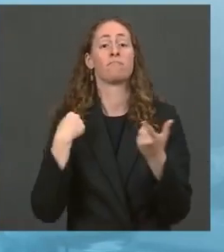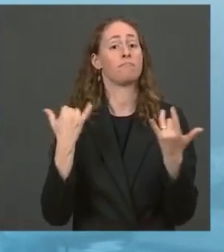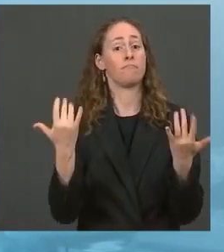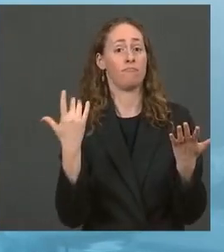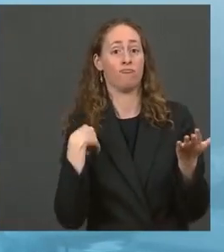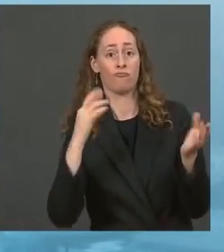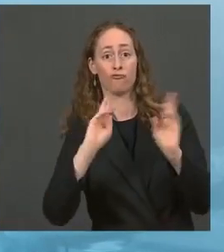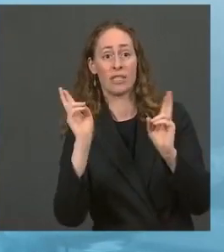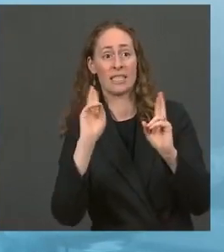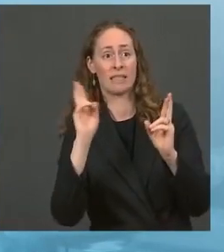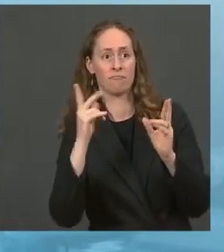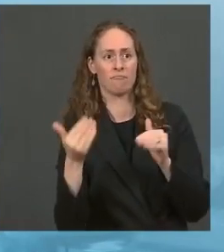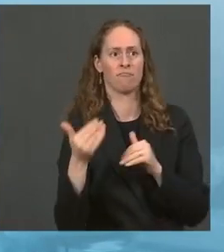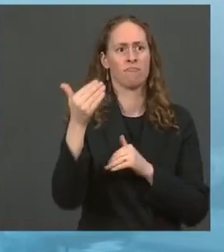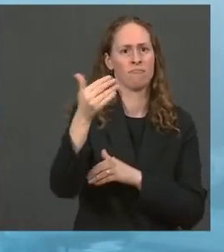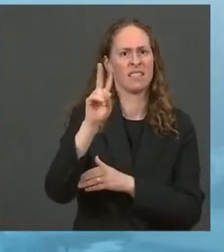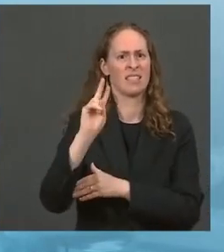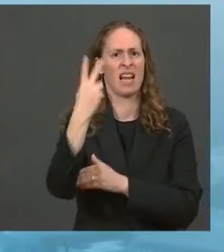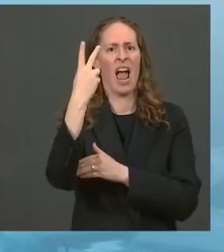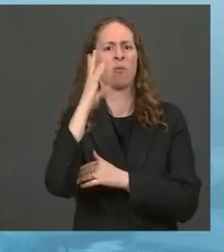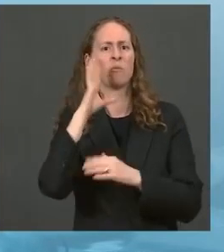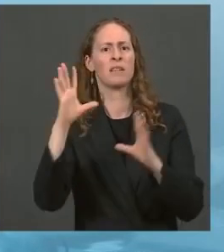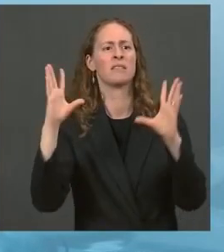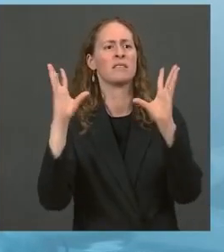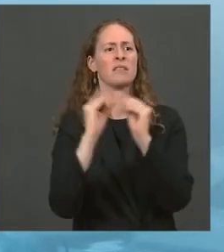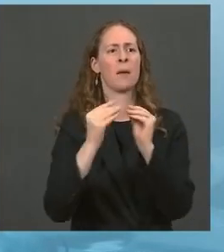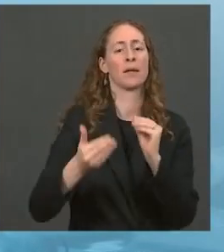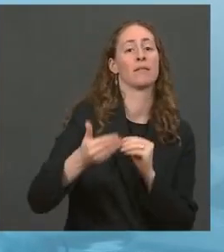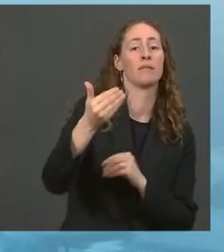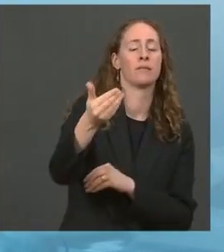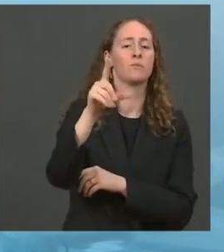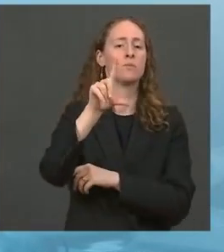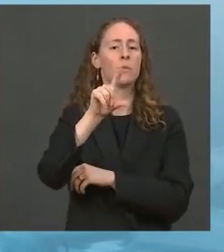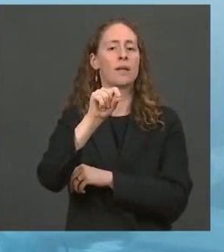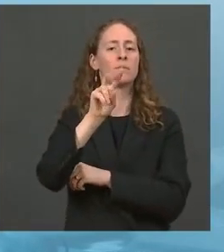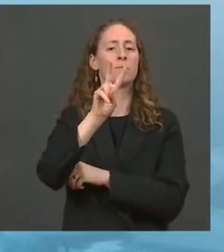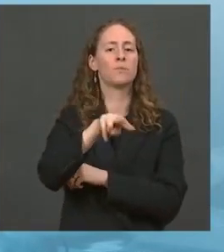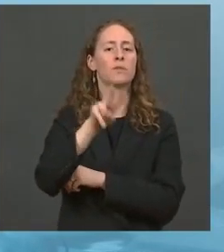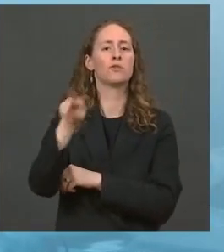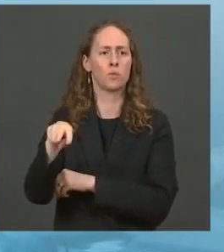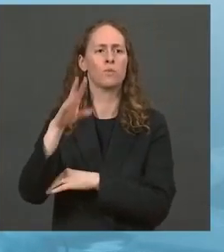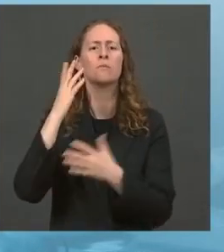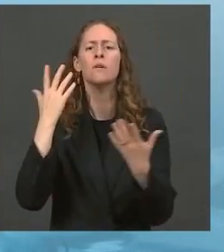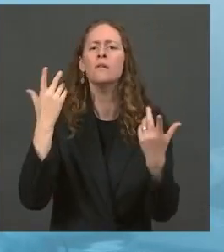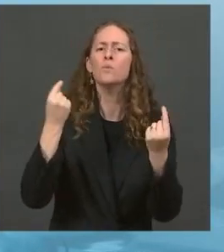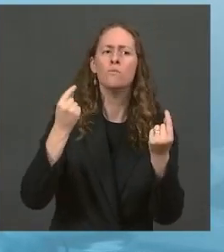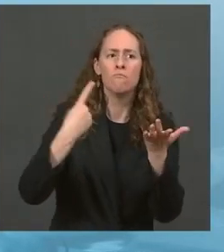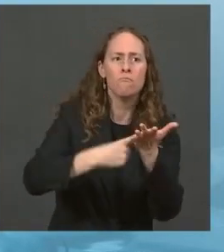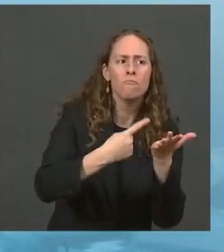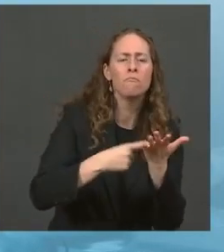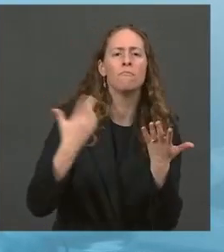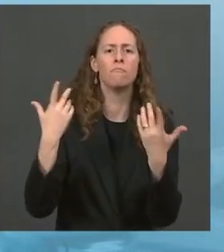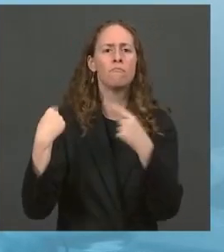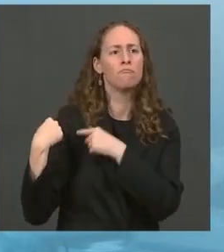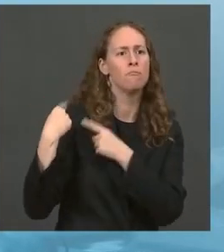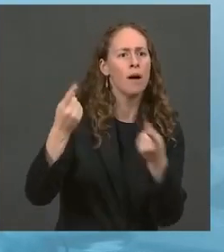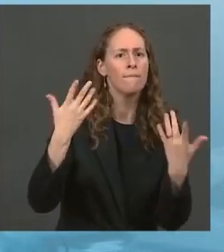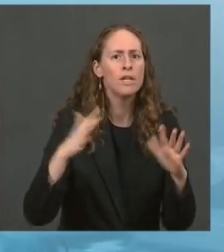quarter of 2022 to help gauge our progress and keep our efforts fully aligned.